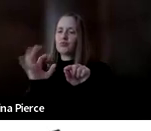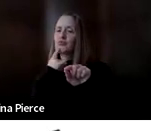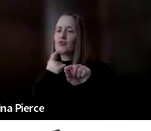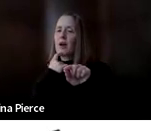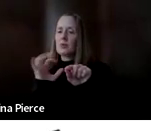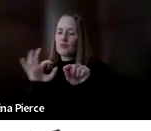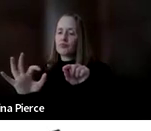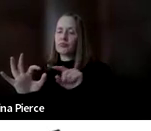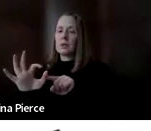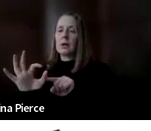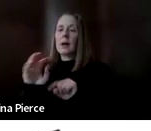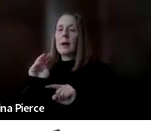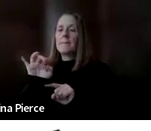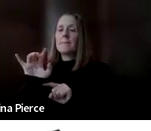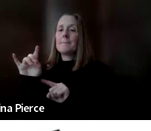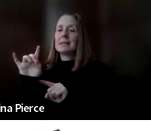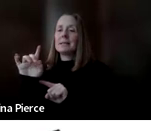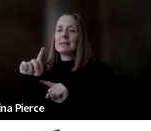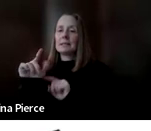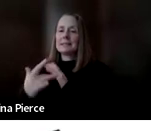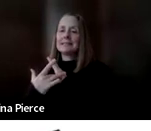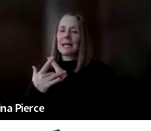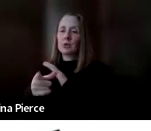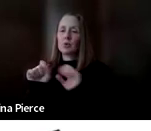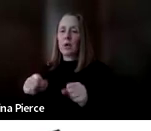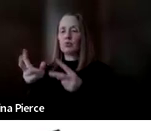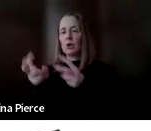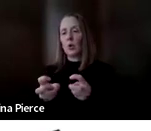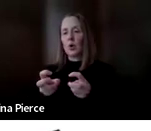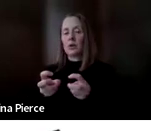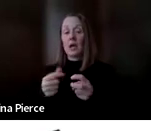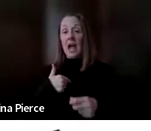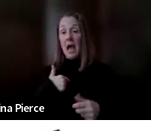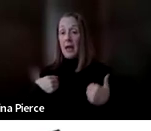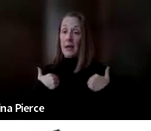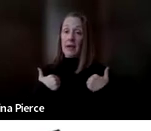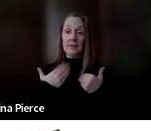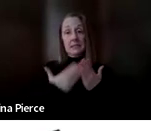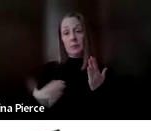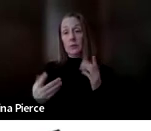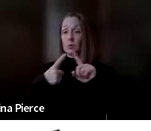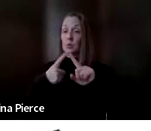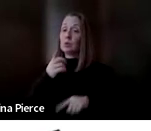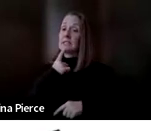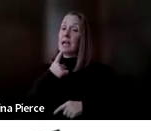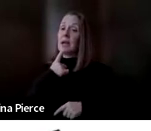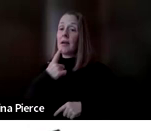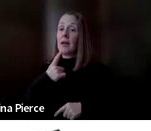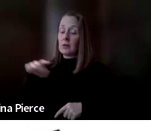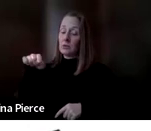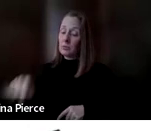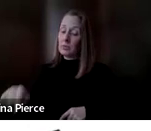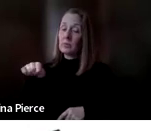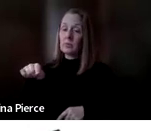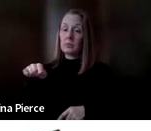And with the mid tech device like that, you can record a single message like I have something to say. And that switch is only going to